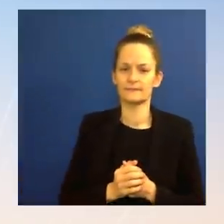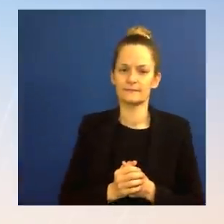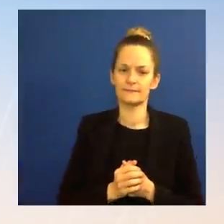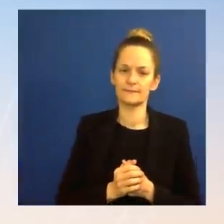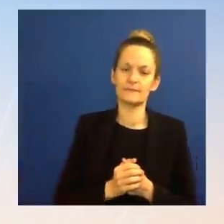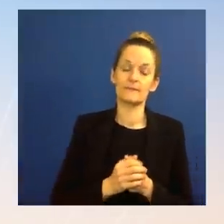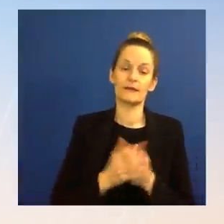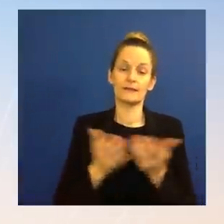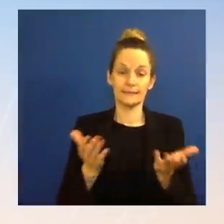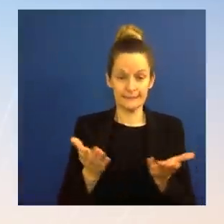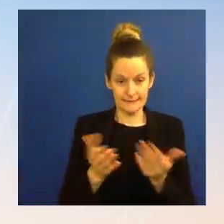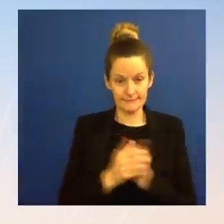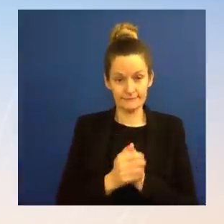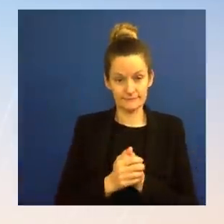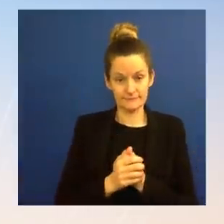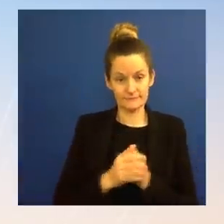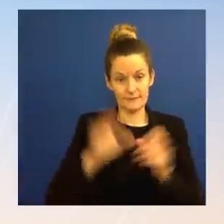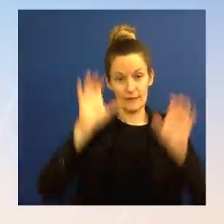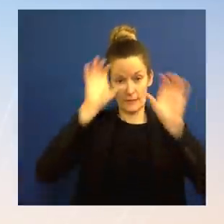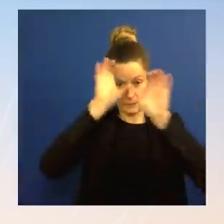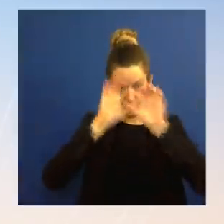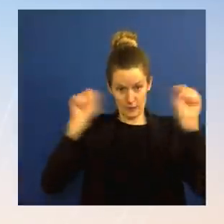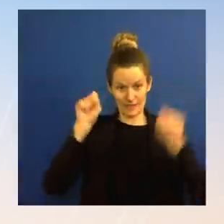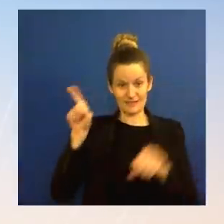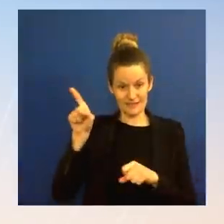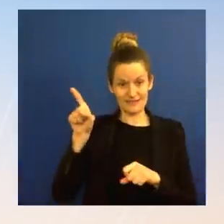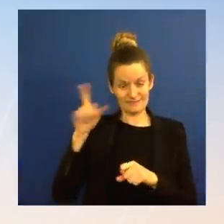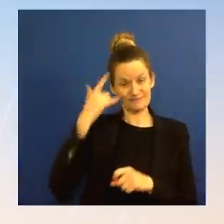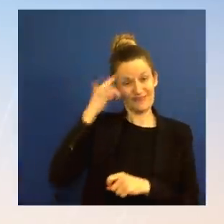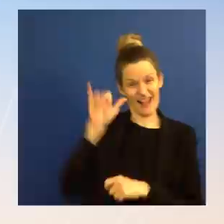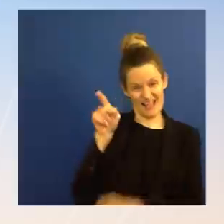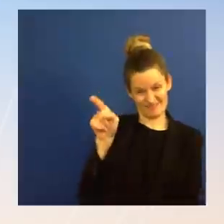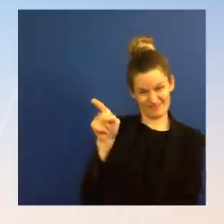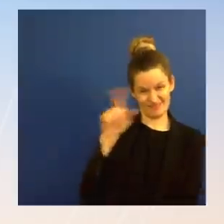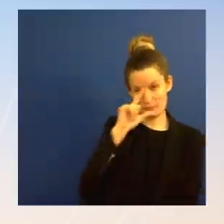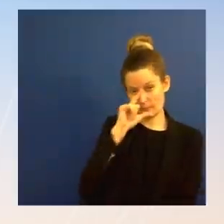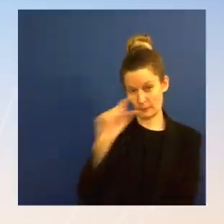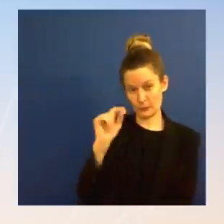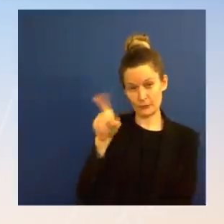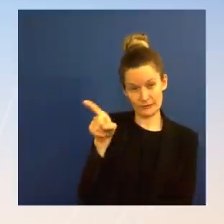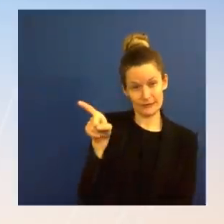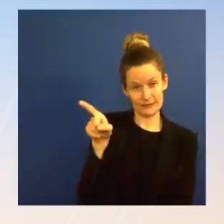you know, launches a war of choice where he is brutally